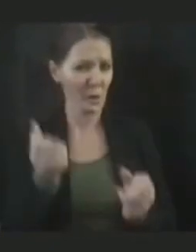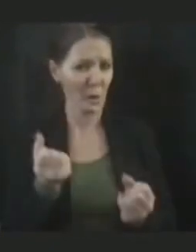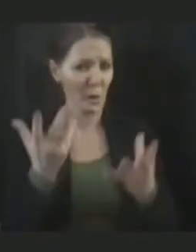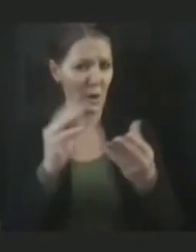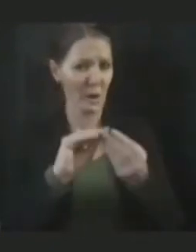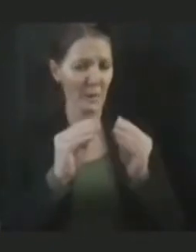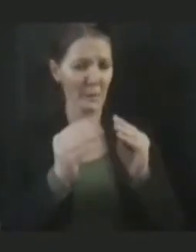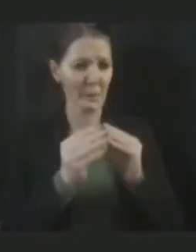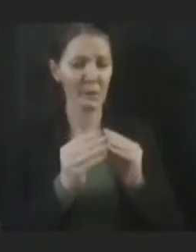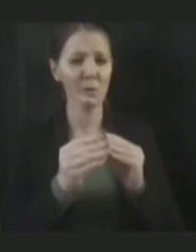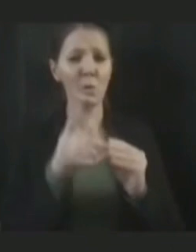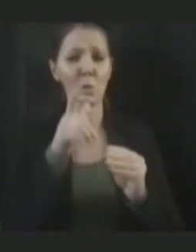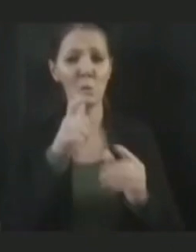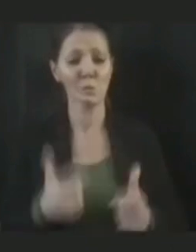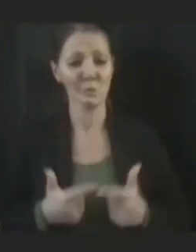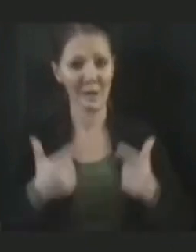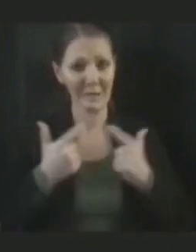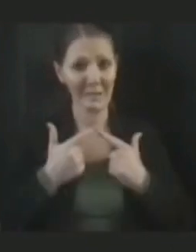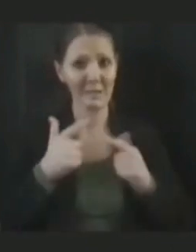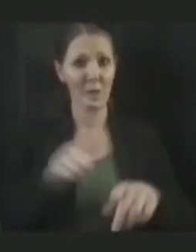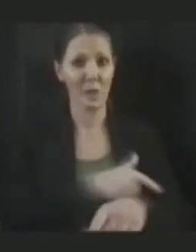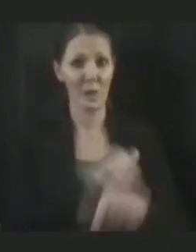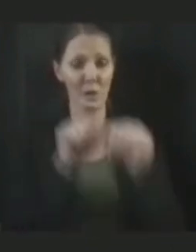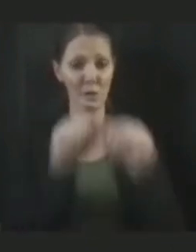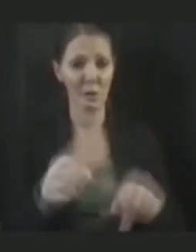care are boosted?